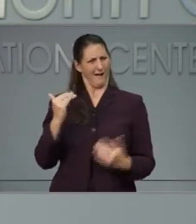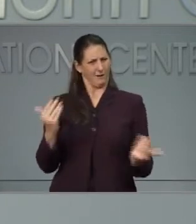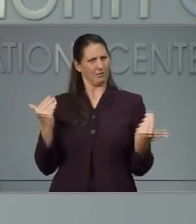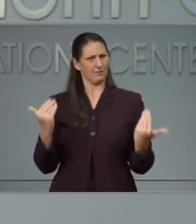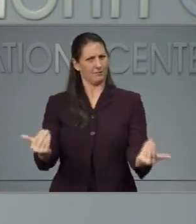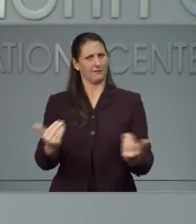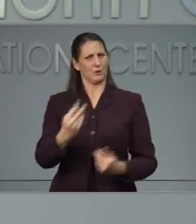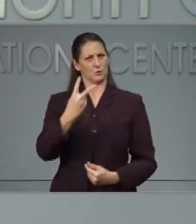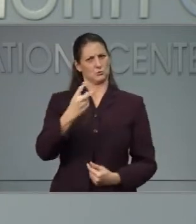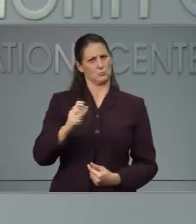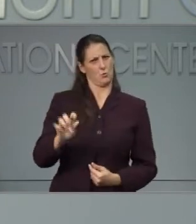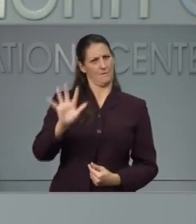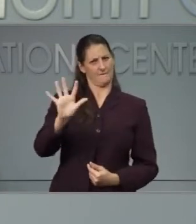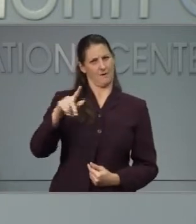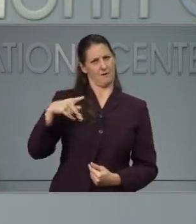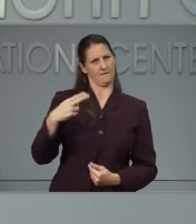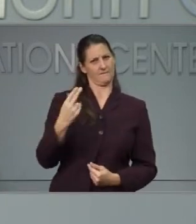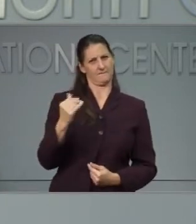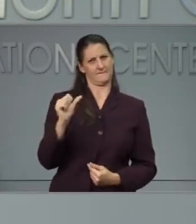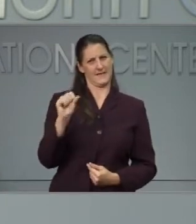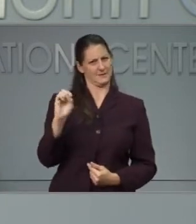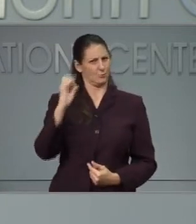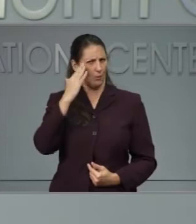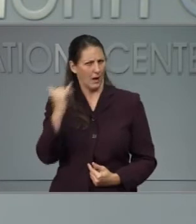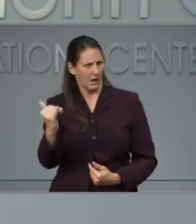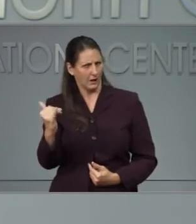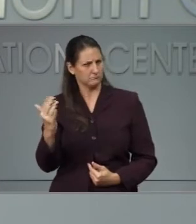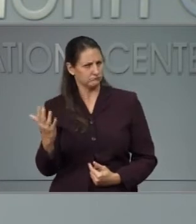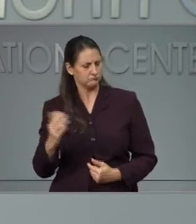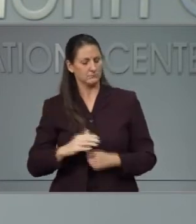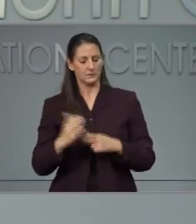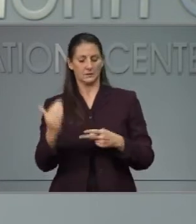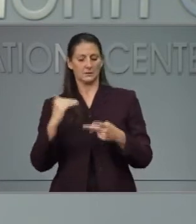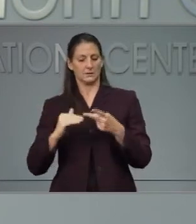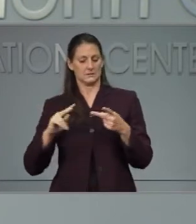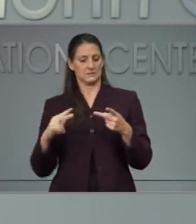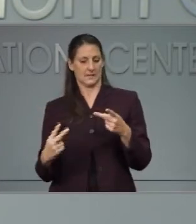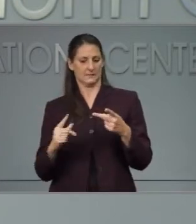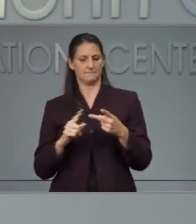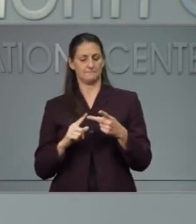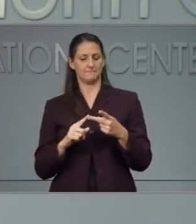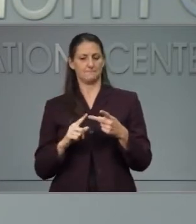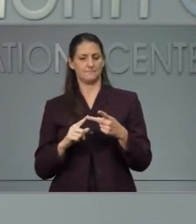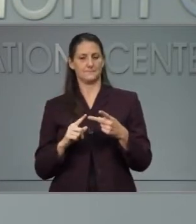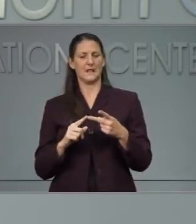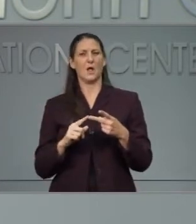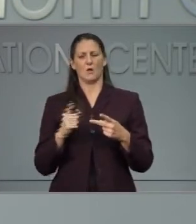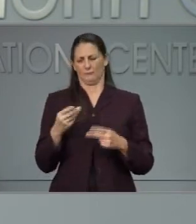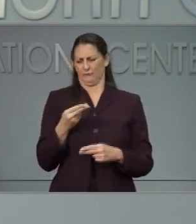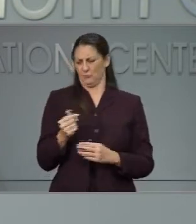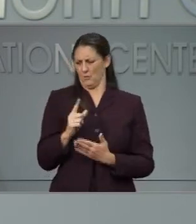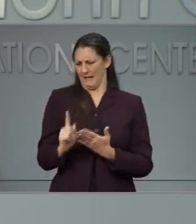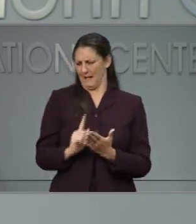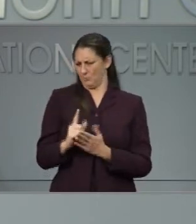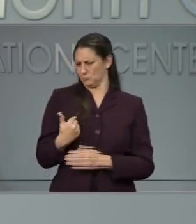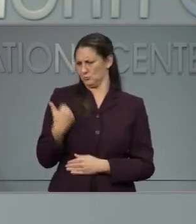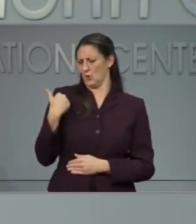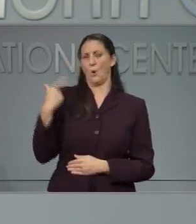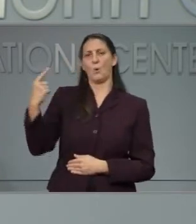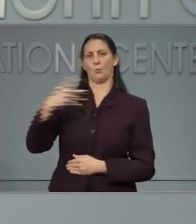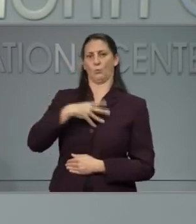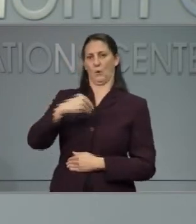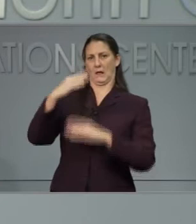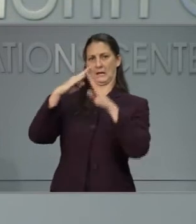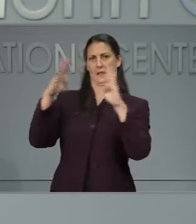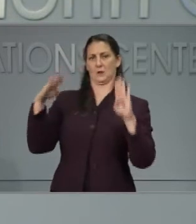Second question has to do with some of the things that we've gotten as of actually a couple of hours ago from the White House. Some officials are